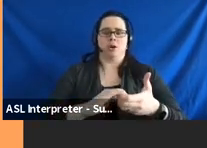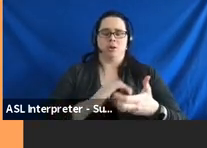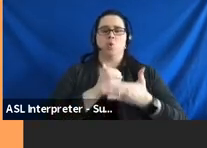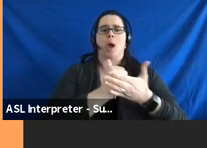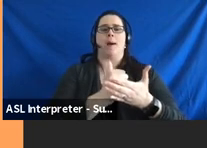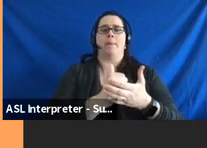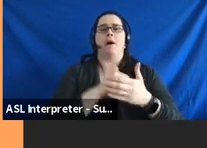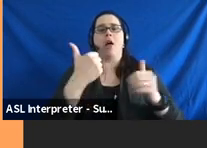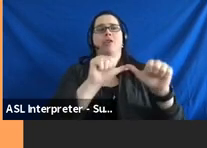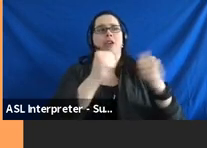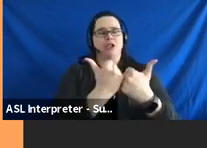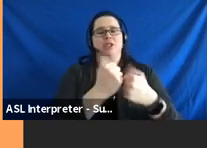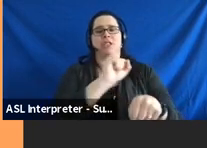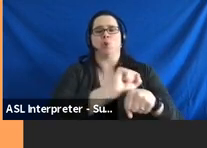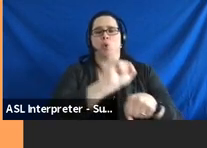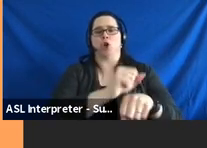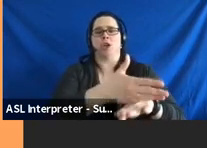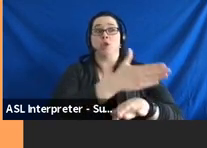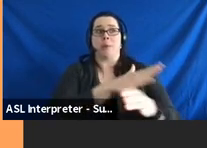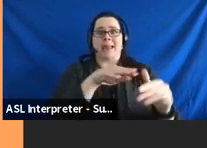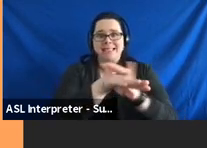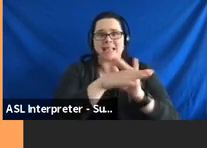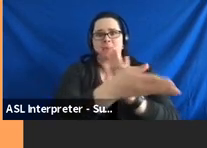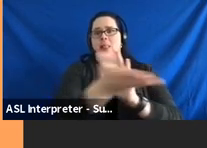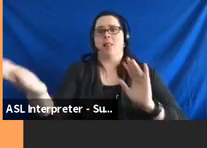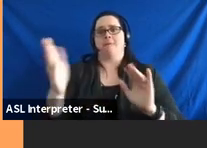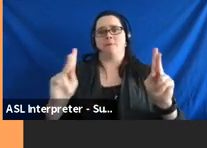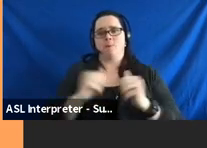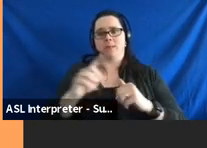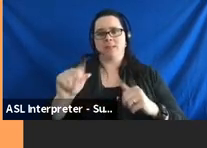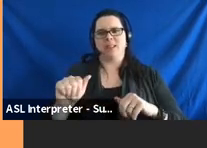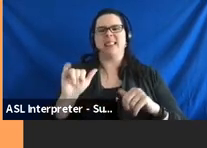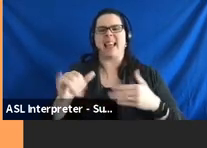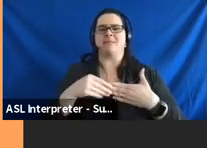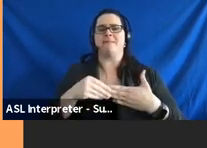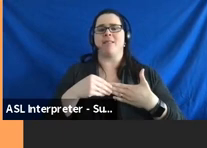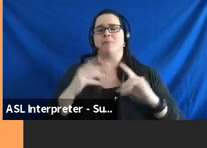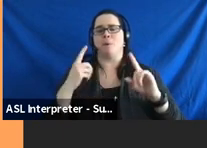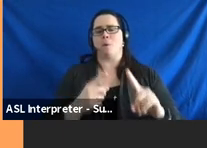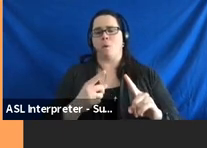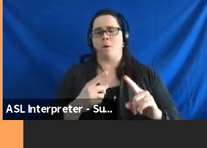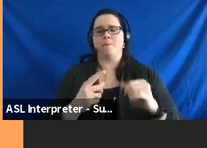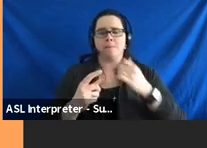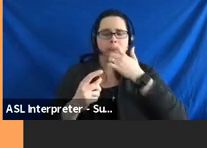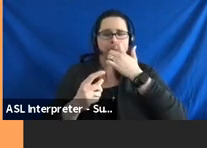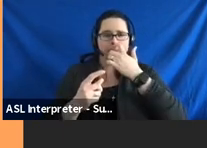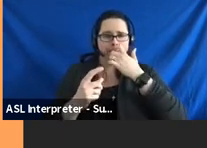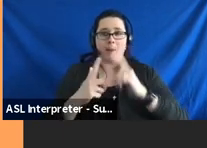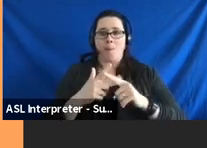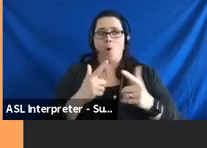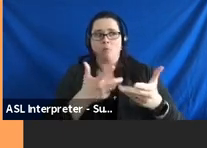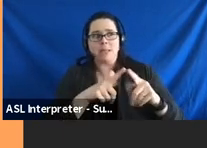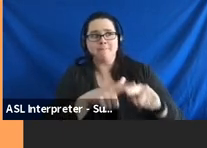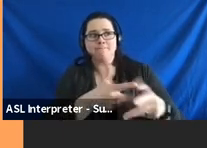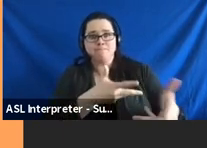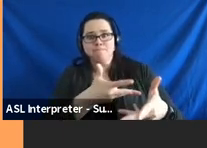other agencies work on those types of issues. And so, this was kind of our flexible goal where we're leaving it up to our DD partners